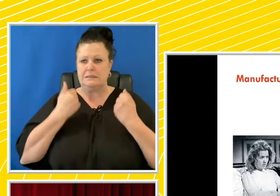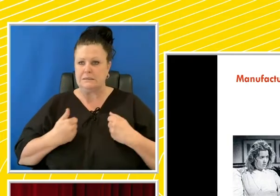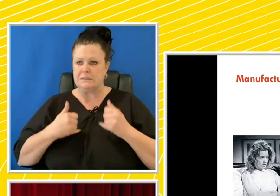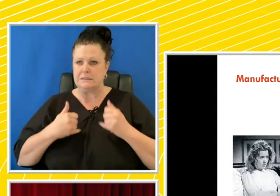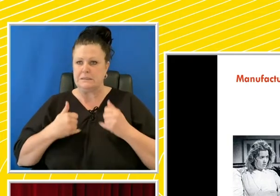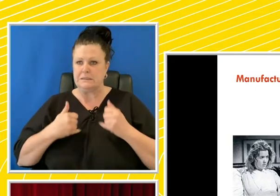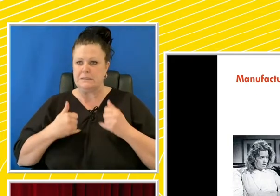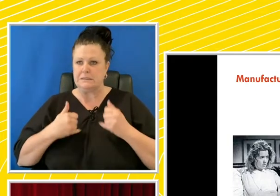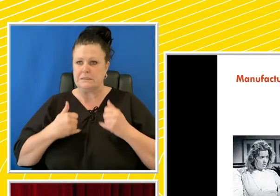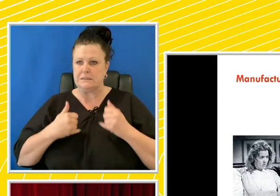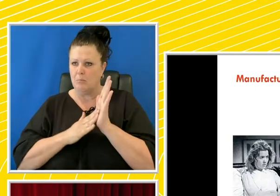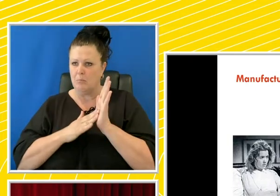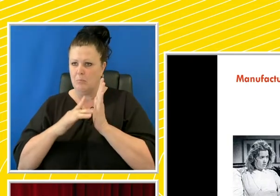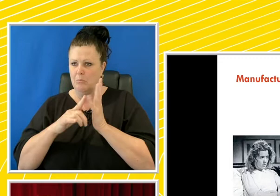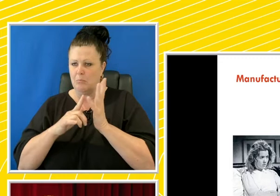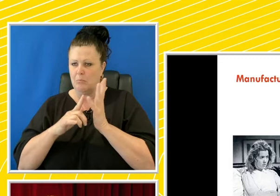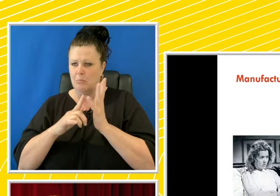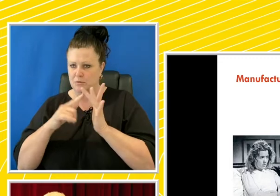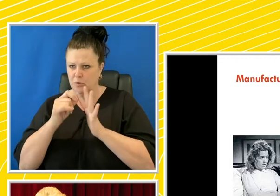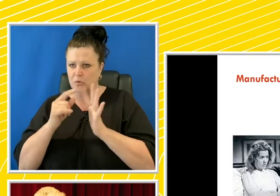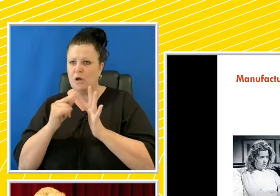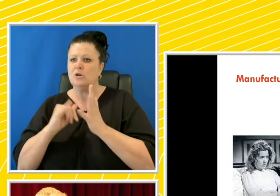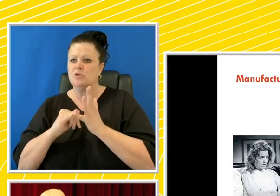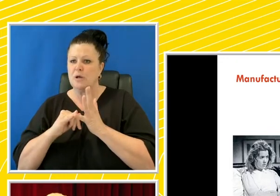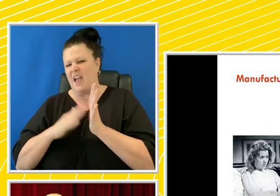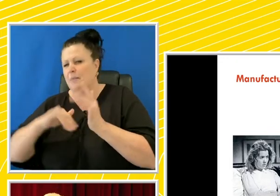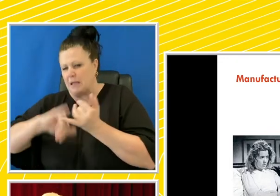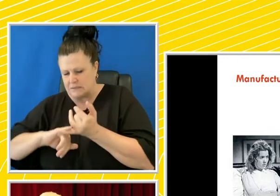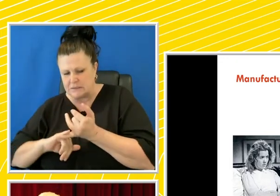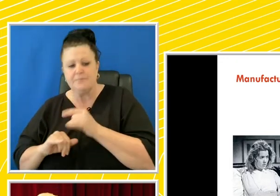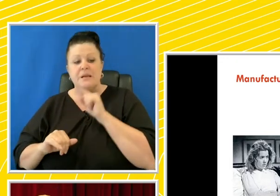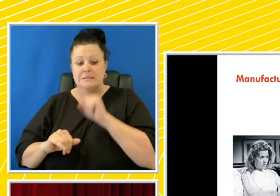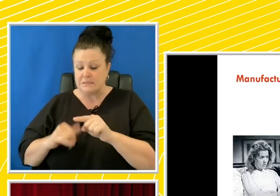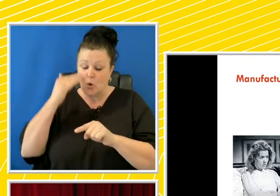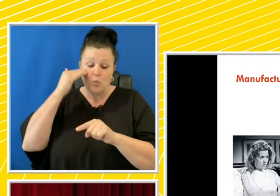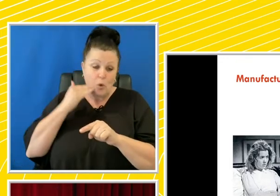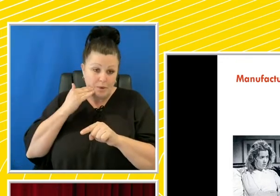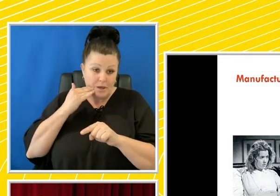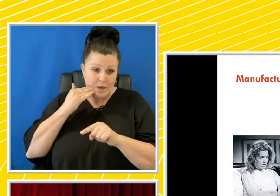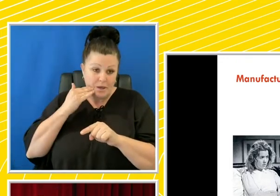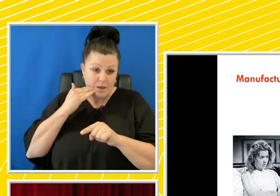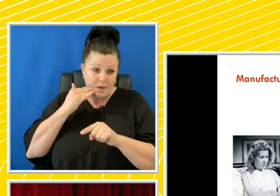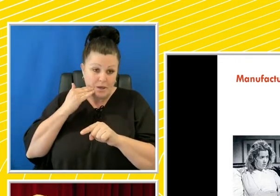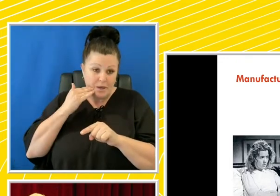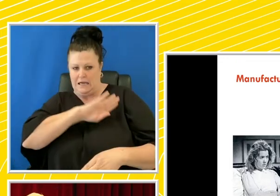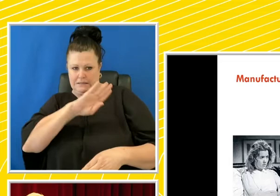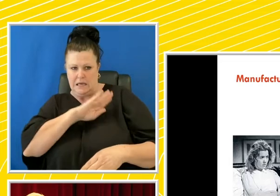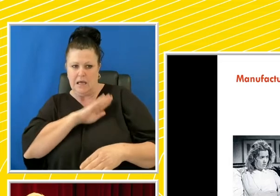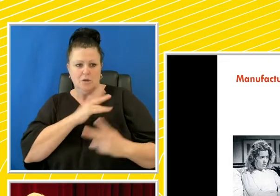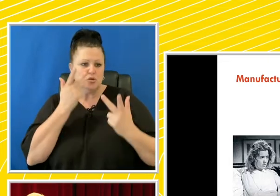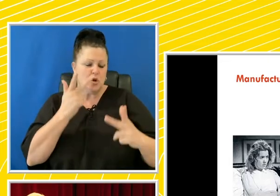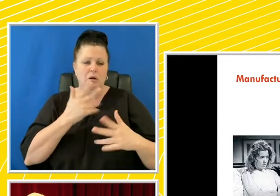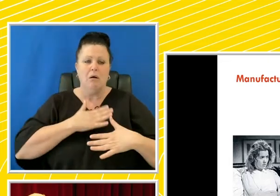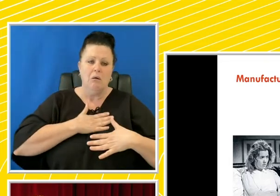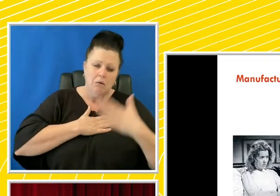In keeping with the times, the medical model of mercy death of an infantilized female character is implemented by a paternalistic male acting as a